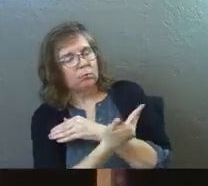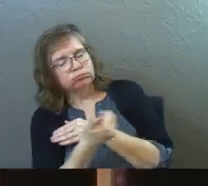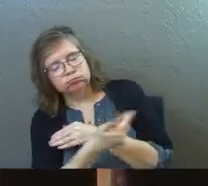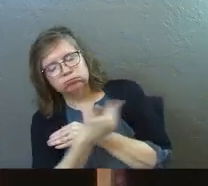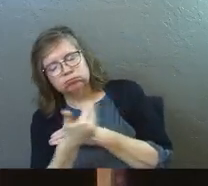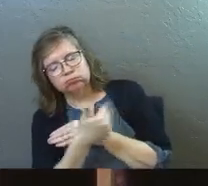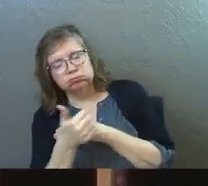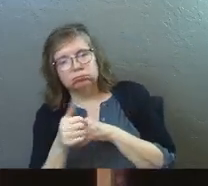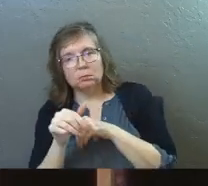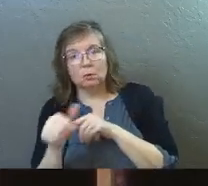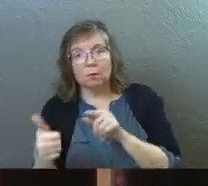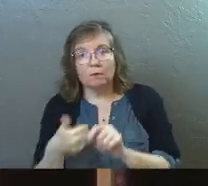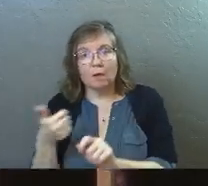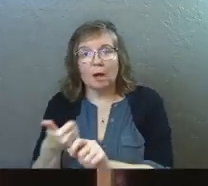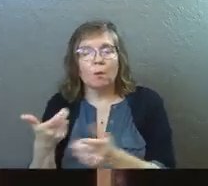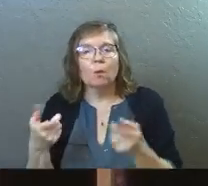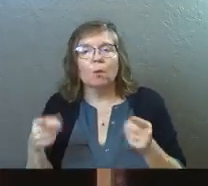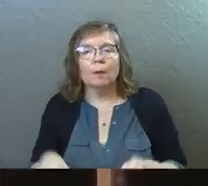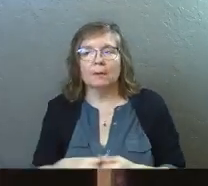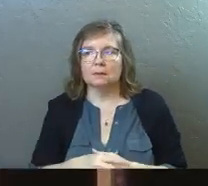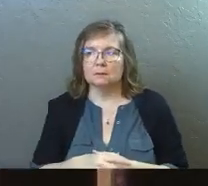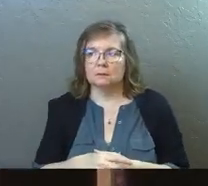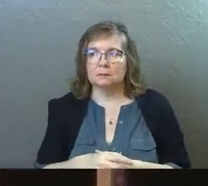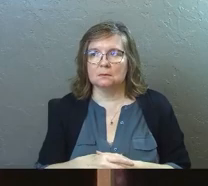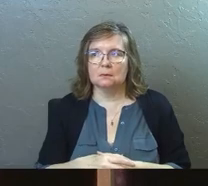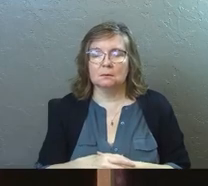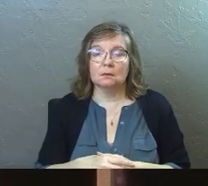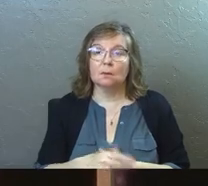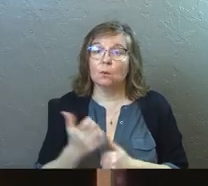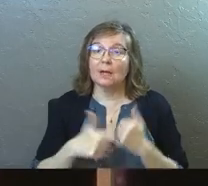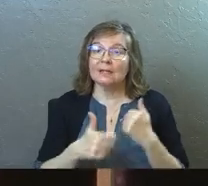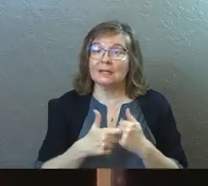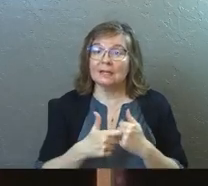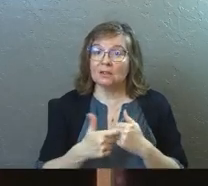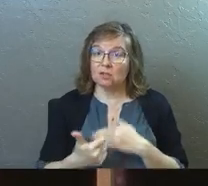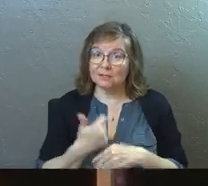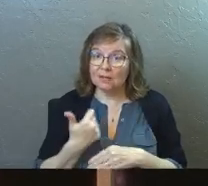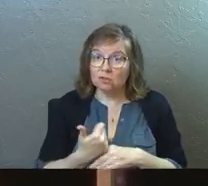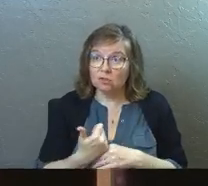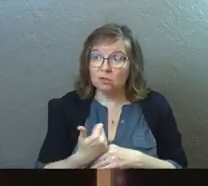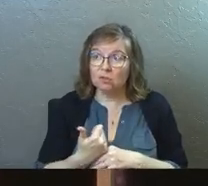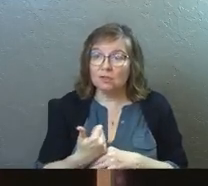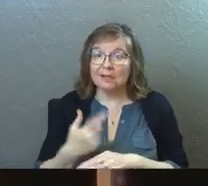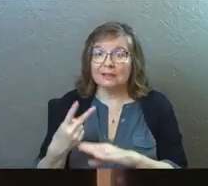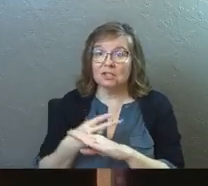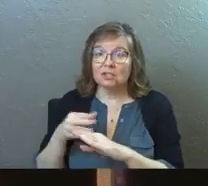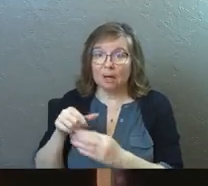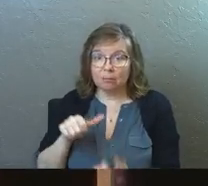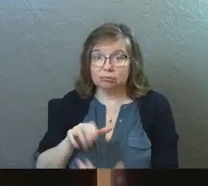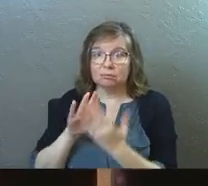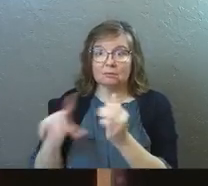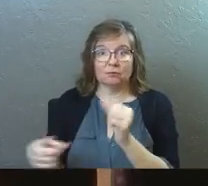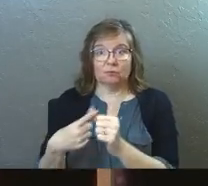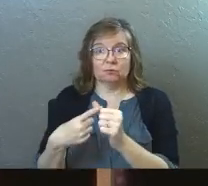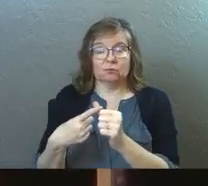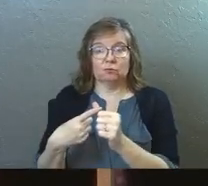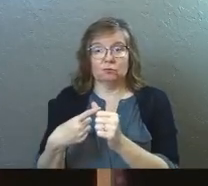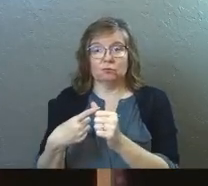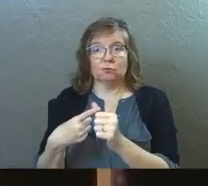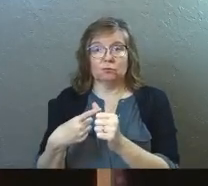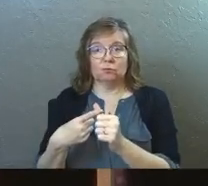to follow you, what happens? Well, anytime there's danger, the shepherd goes into it first.